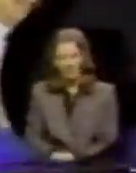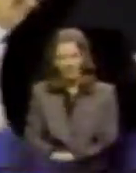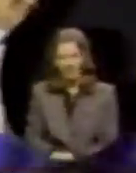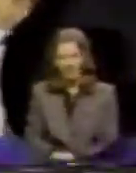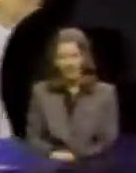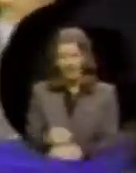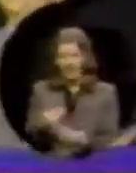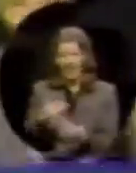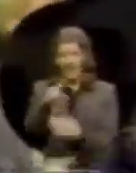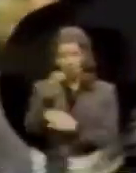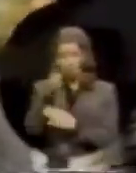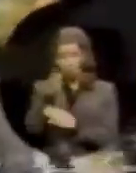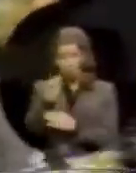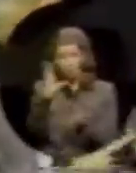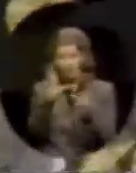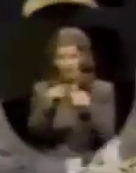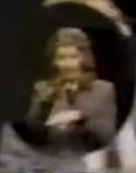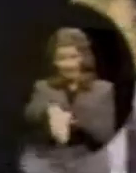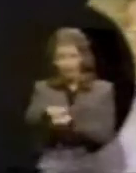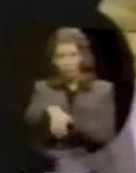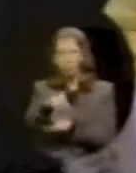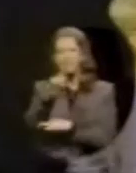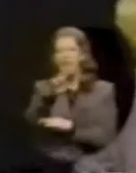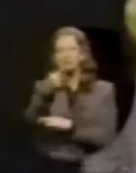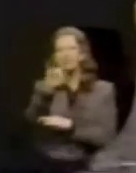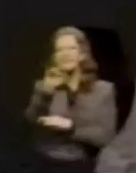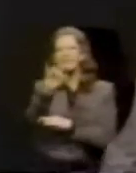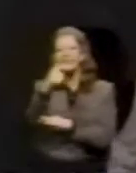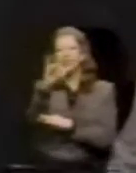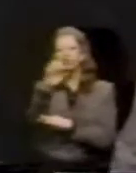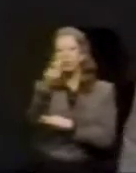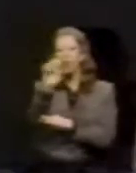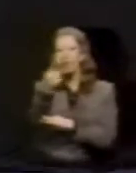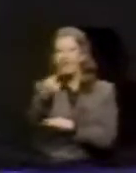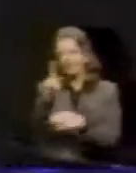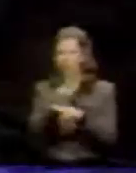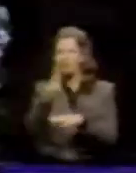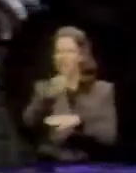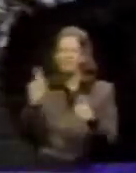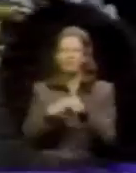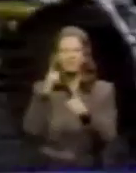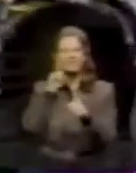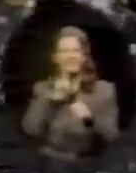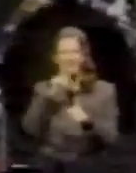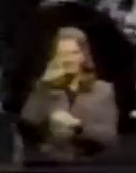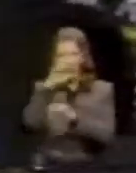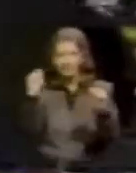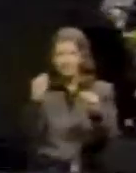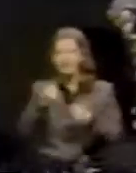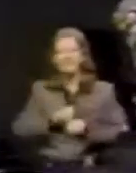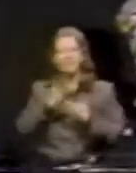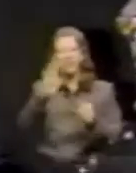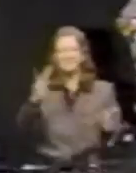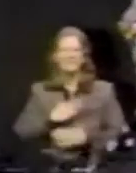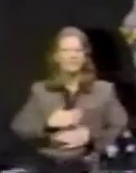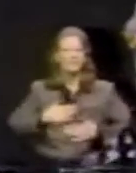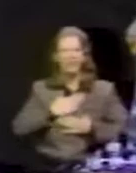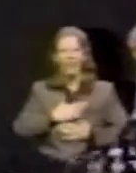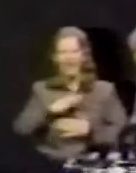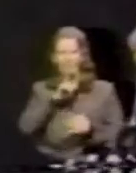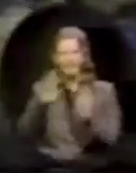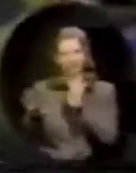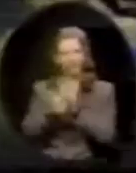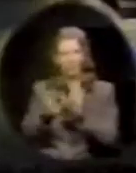At a news conference this afternoon, Dr. King Jordan, the university's first deaf president, expressed his joy at being